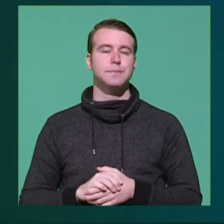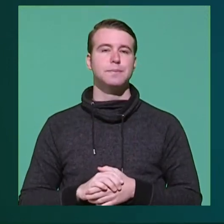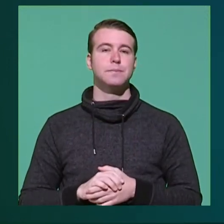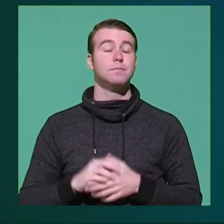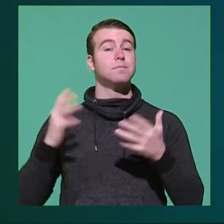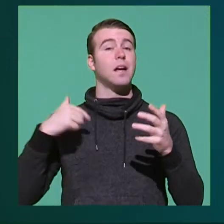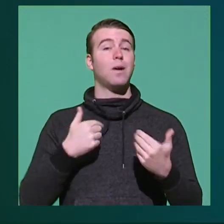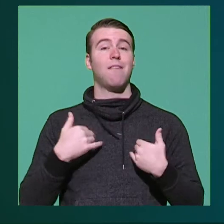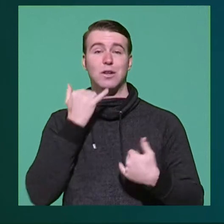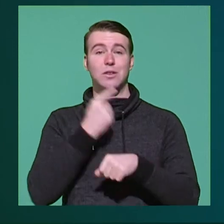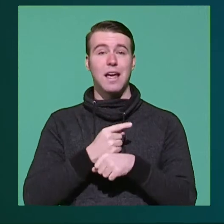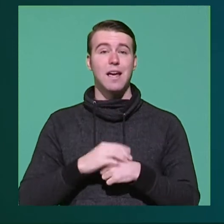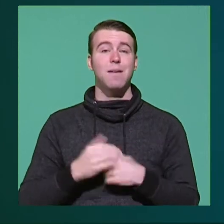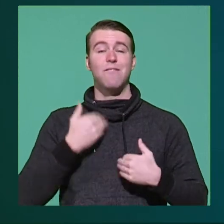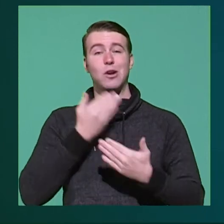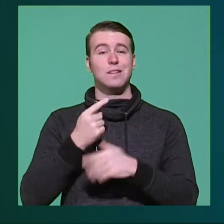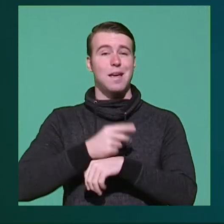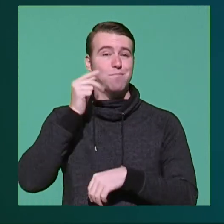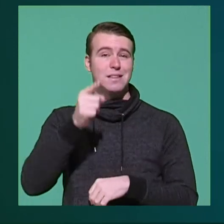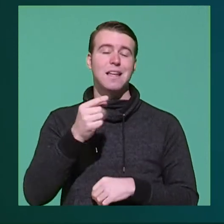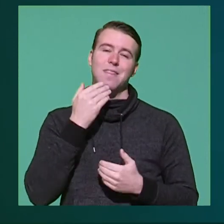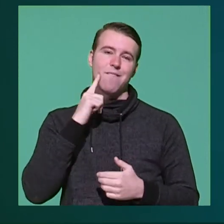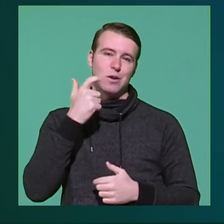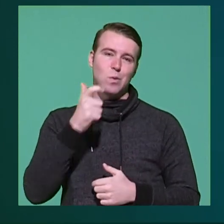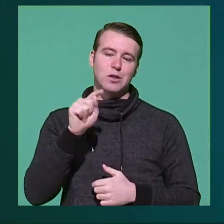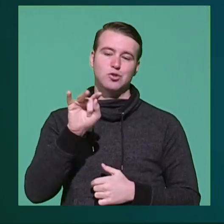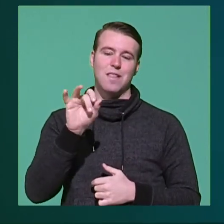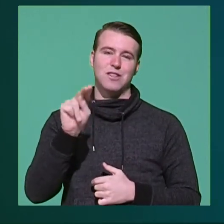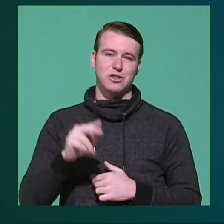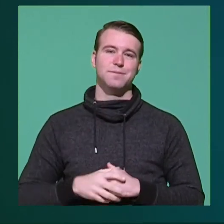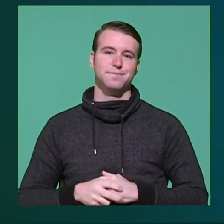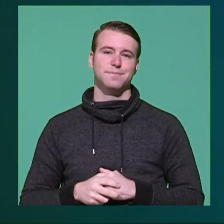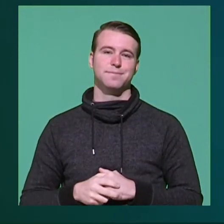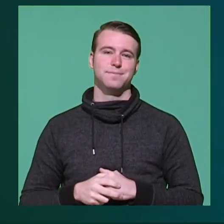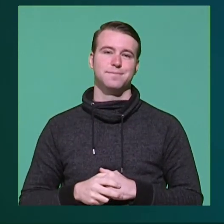That's all we have for today. Have a great day, Mustangs and thank you for tuning in to TrelloVision.